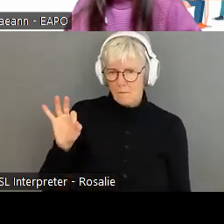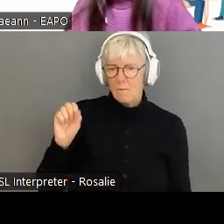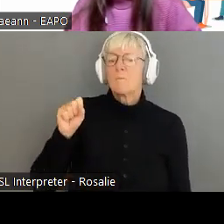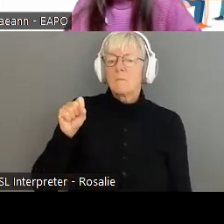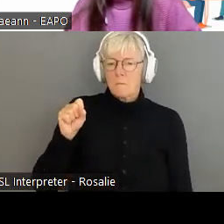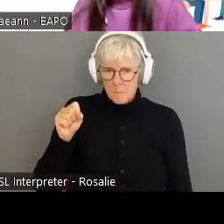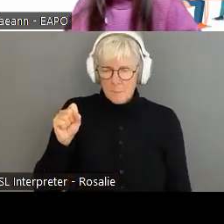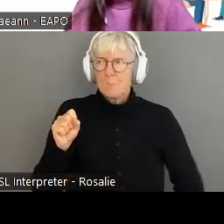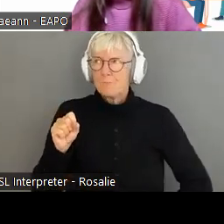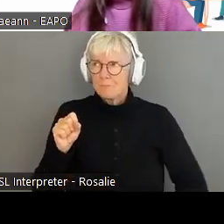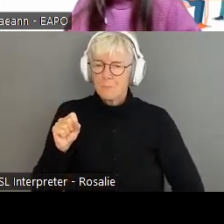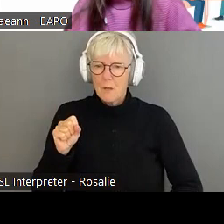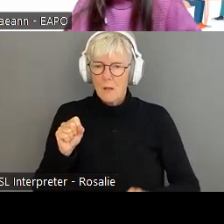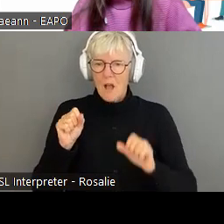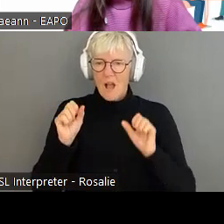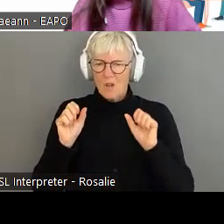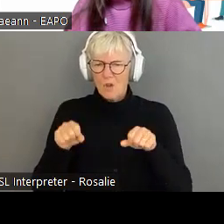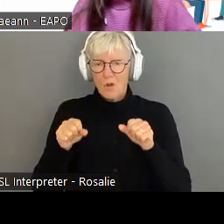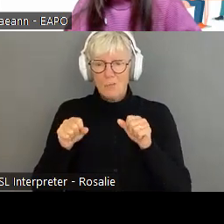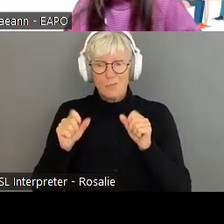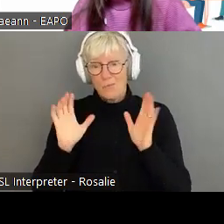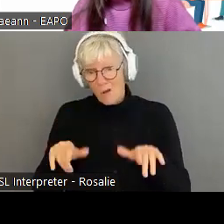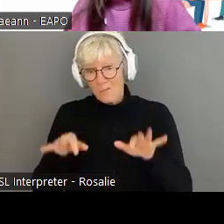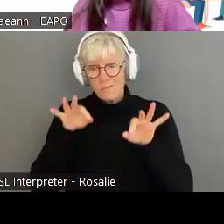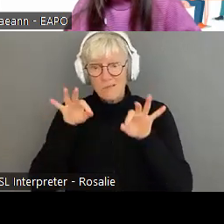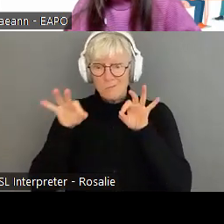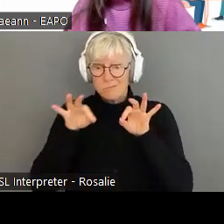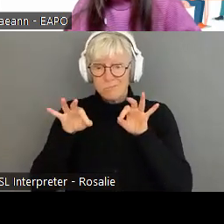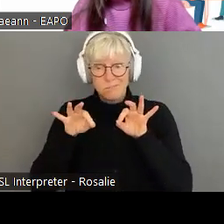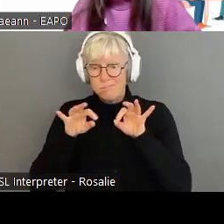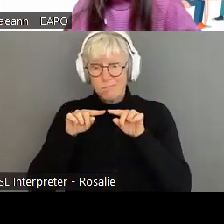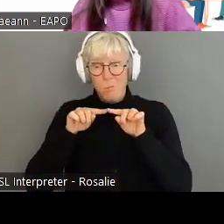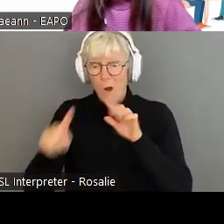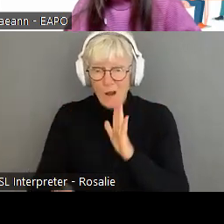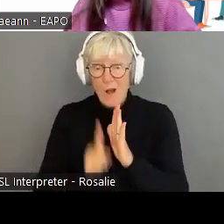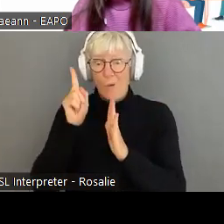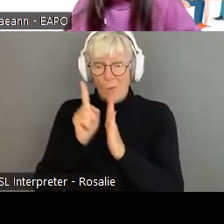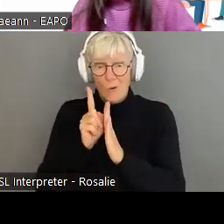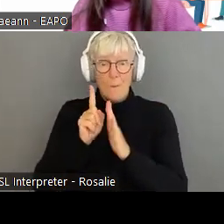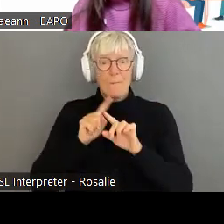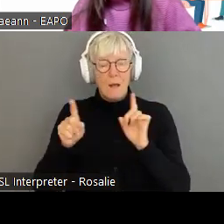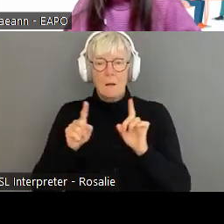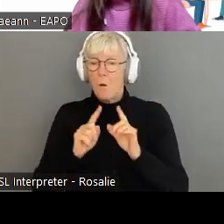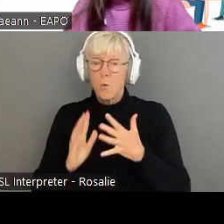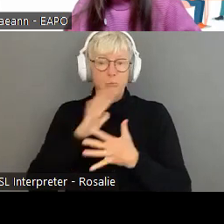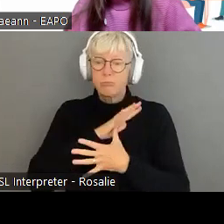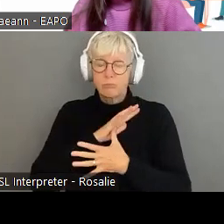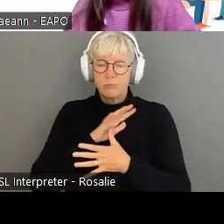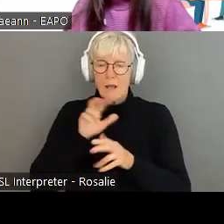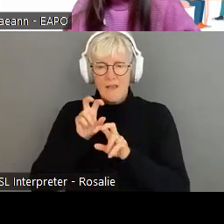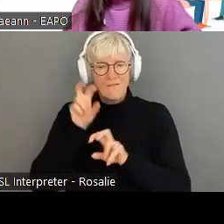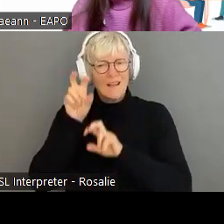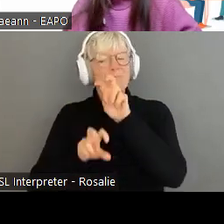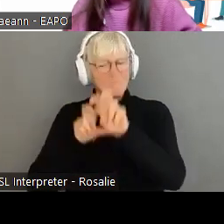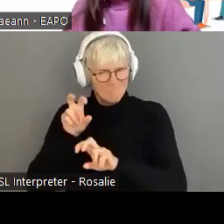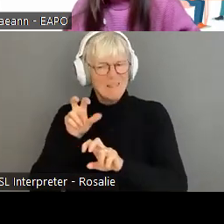um, I'd probably be able to talk about this for about an hour. Um, but most notably, of course, like I mentioned, investment scams have been at the top when